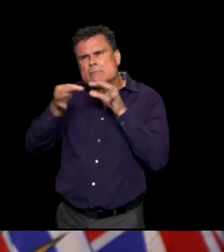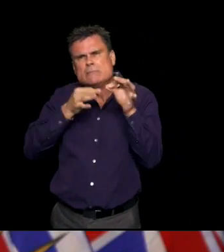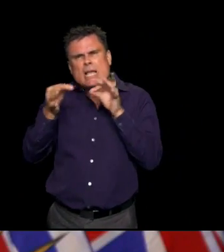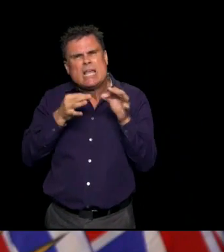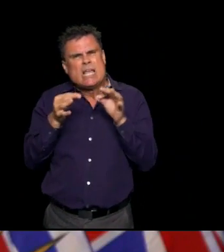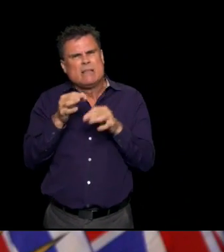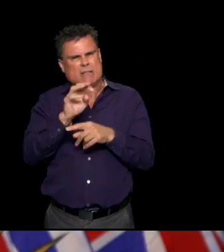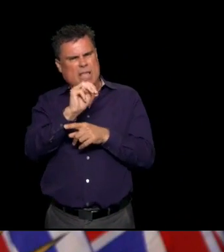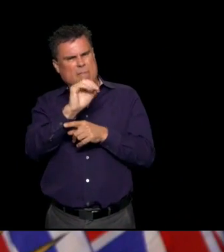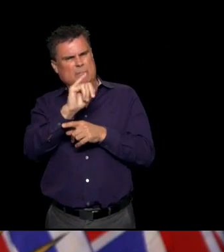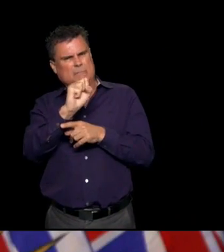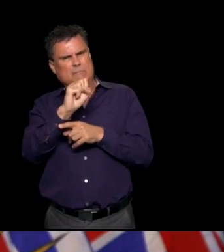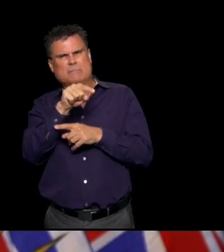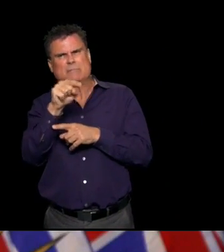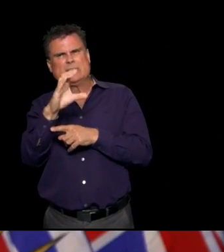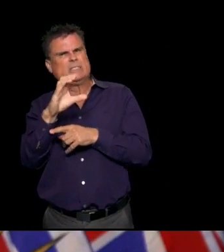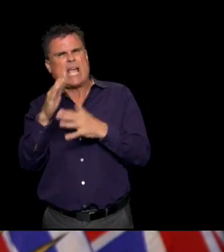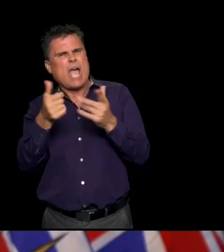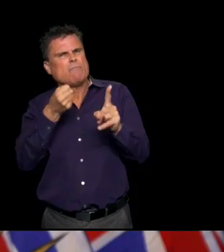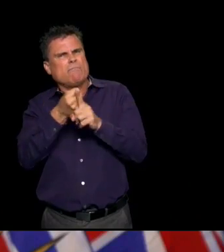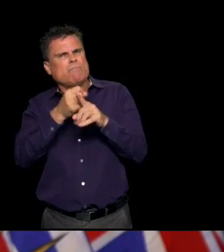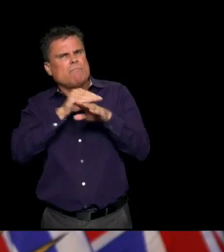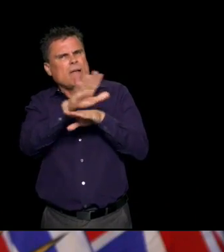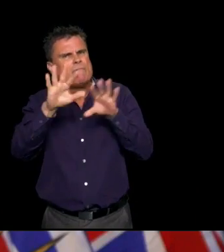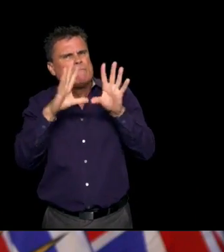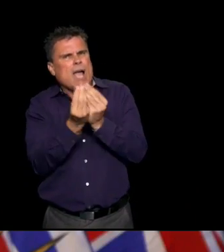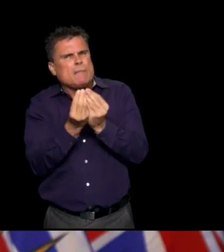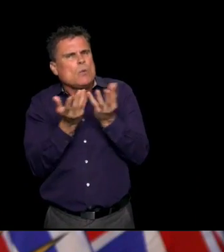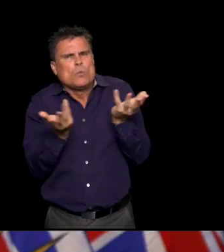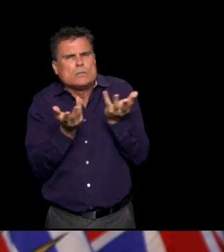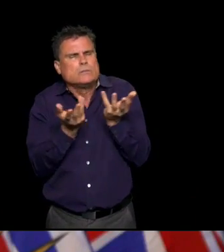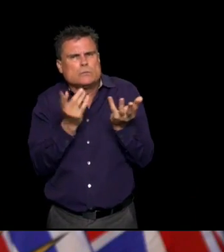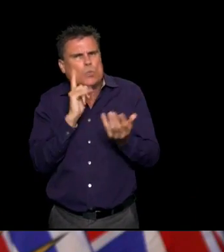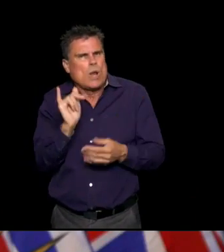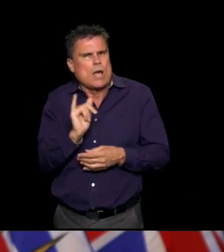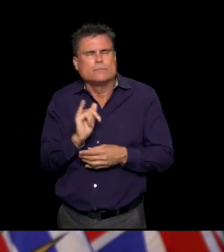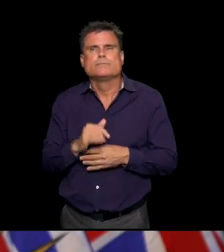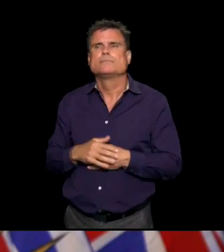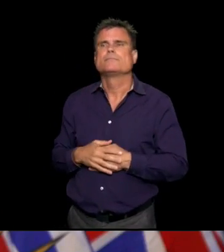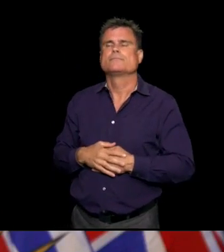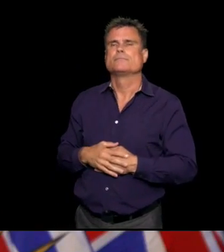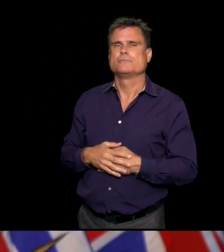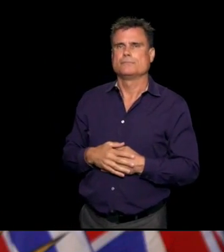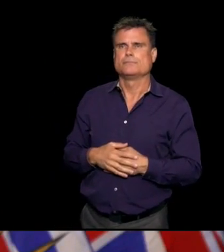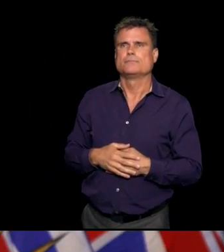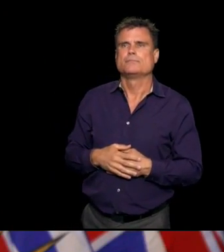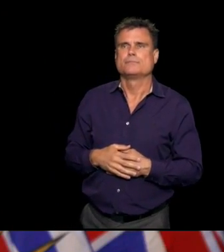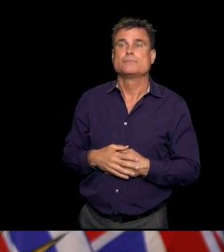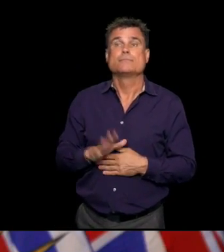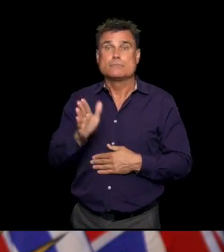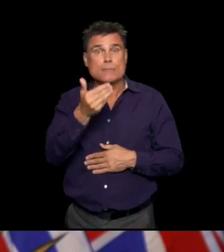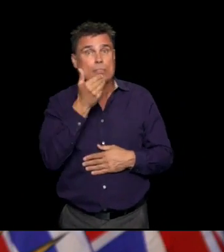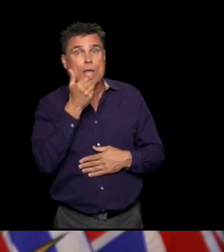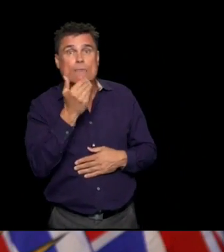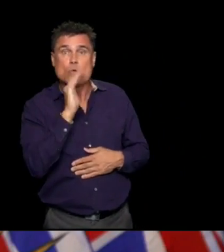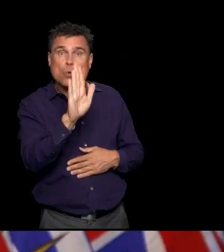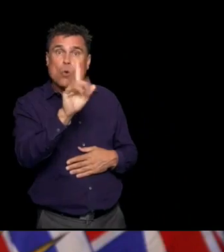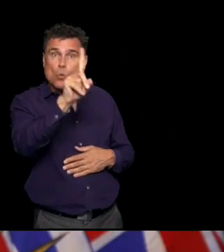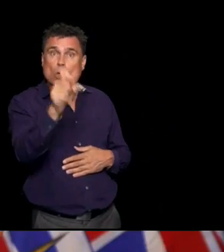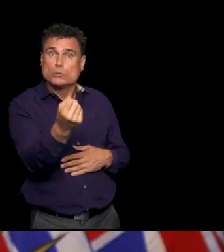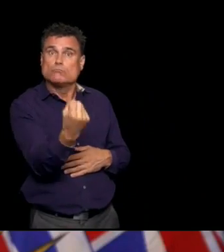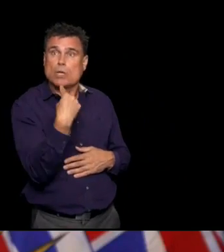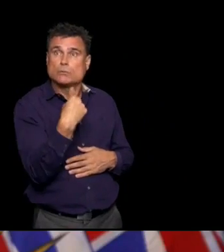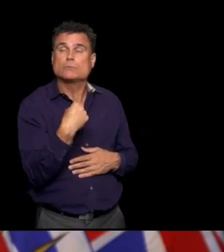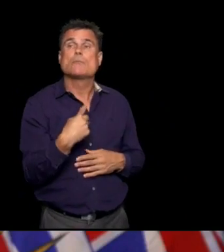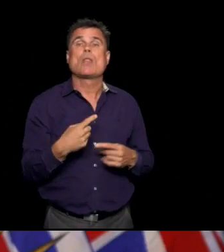impact that has on people in British Columbia if they're worried that their kids might come down with something like this? I think it's almost